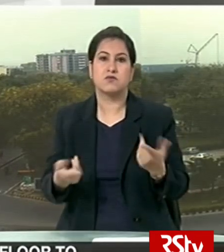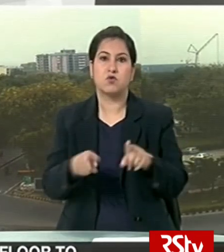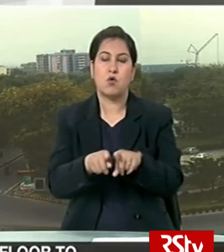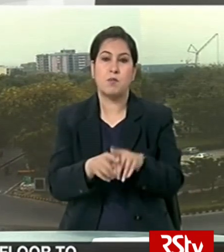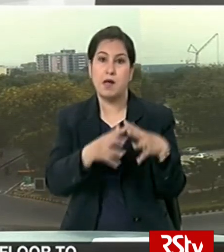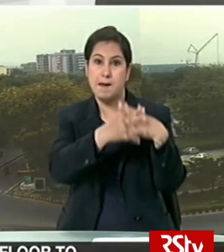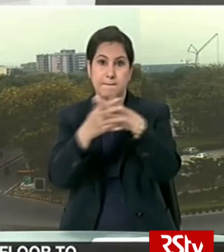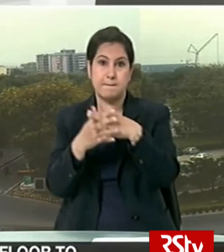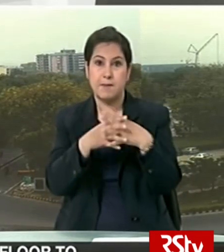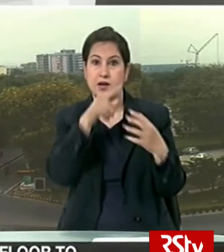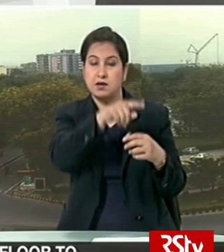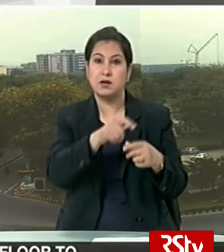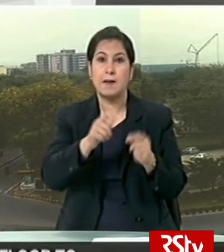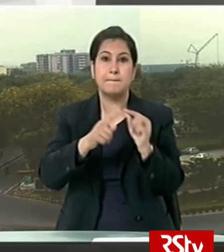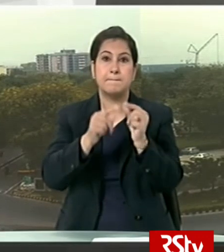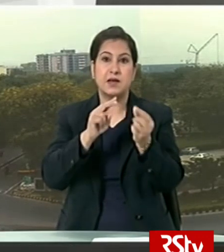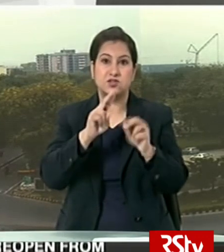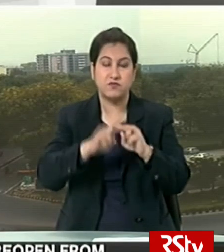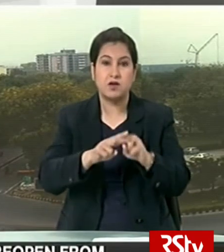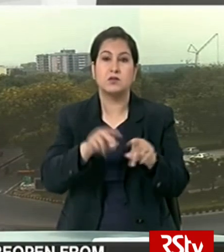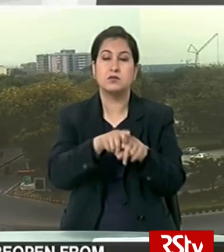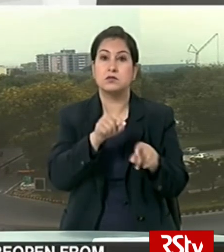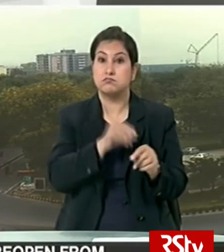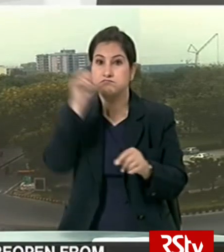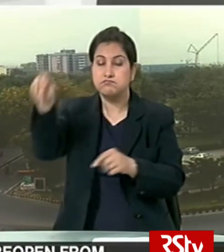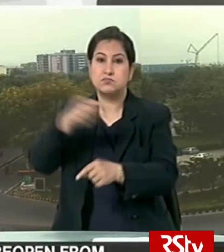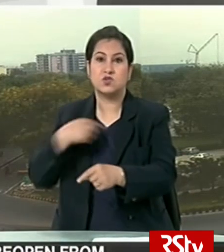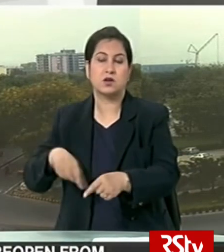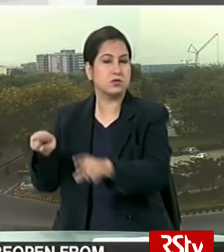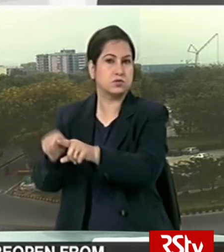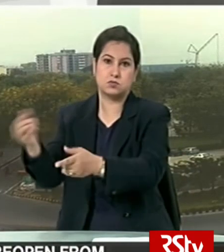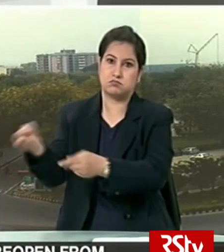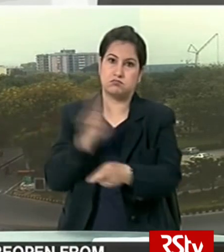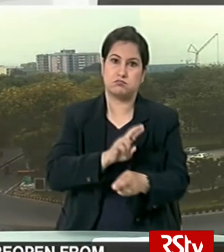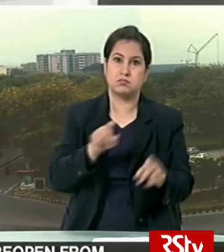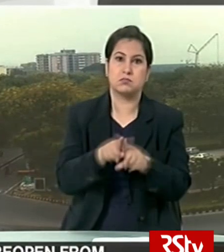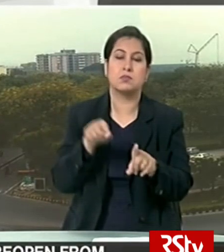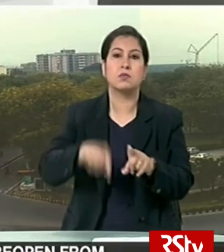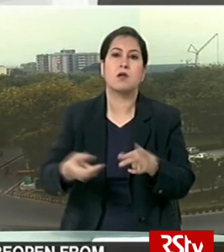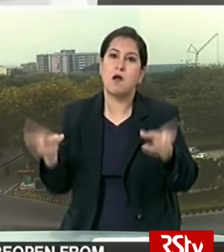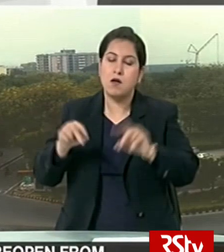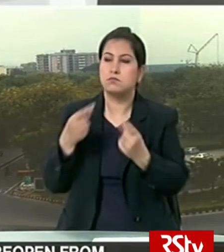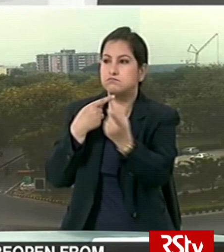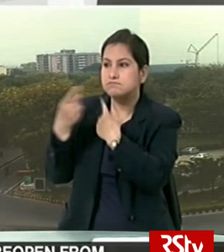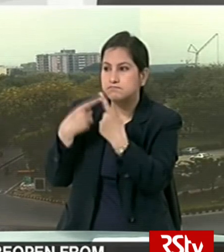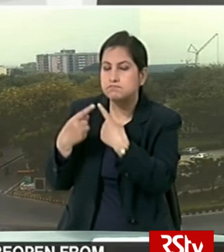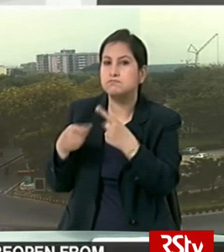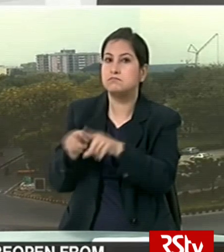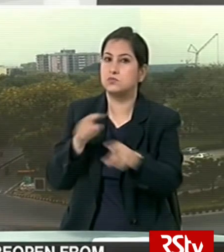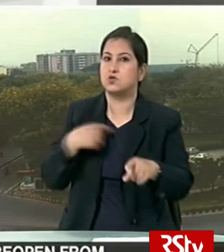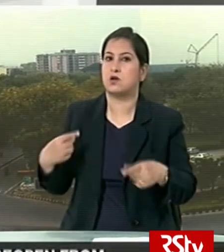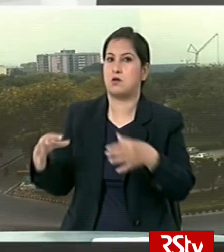from American pension fund investments in China and also has ruled out renegotiating a trade deal with